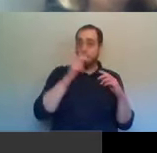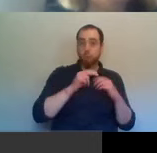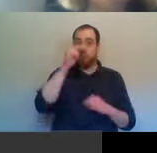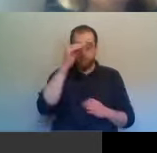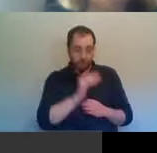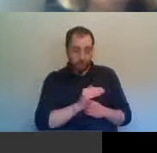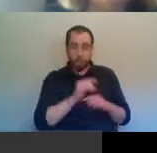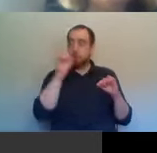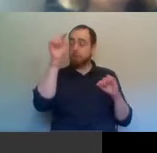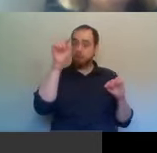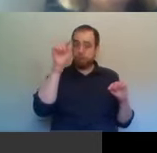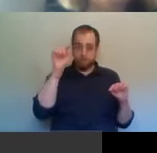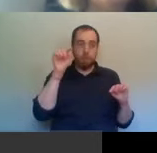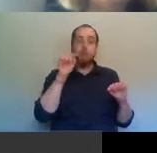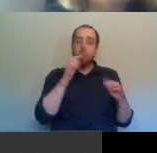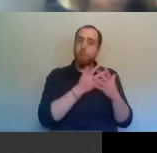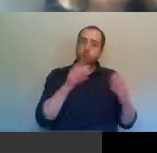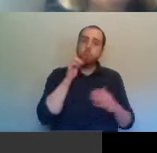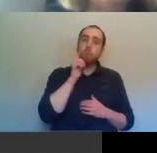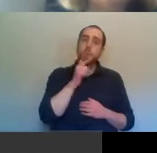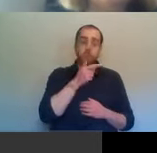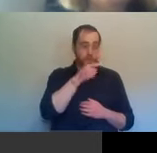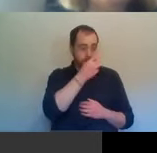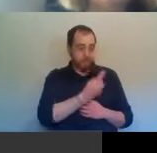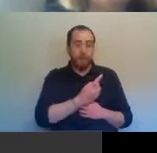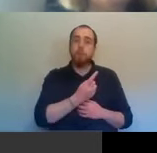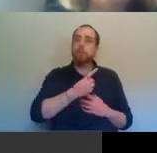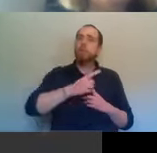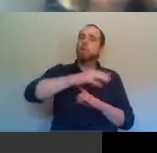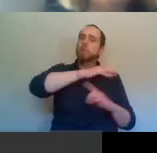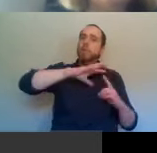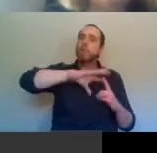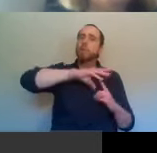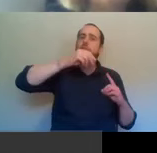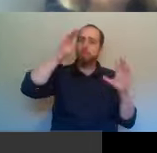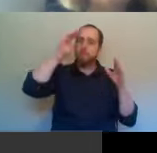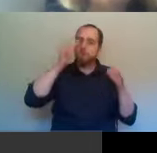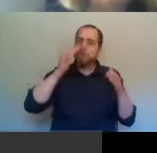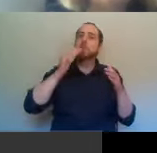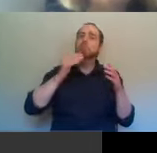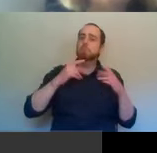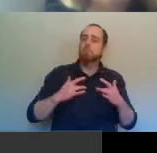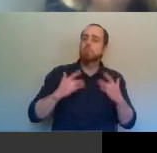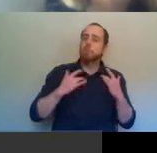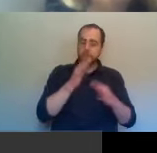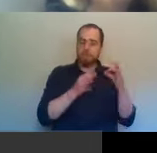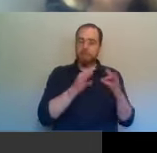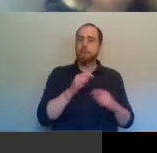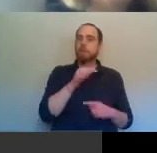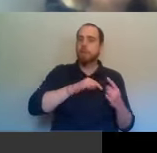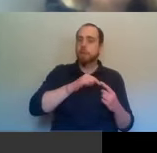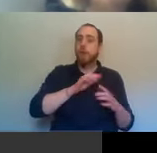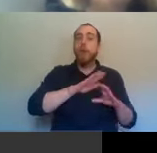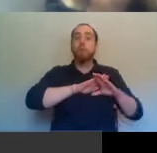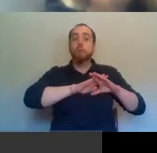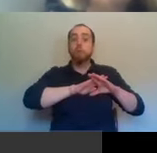socially conservative views. So I think there's, I think that is an important factor. But it's not just that everything is being imposed